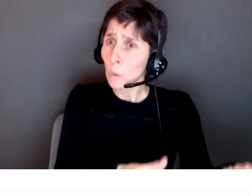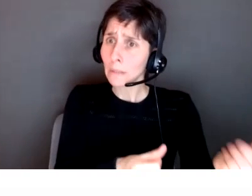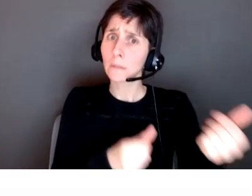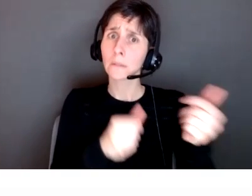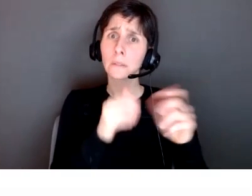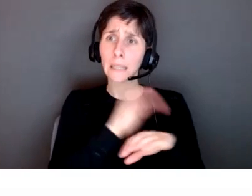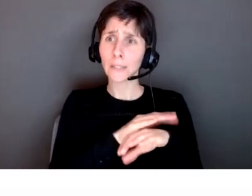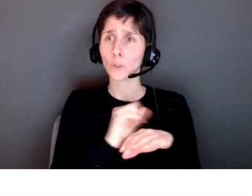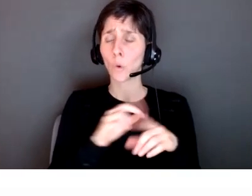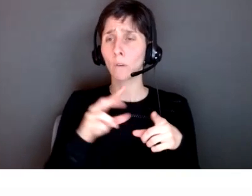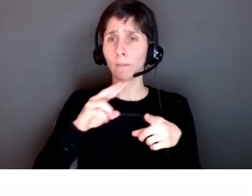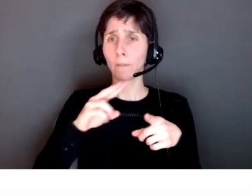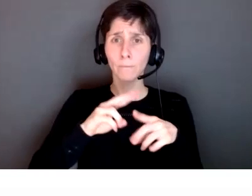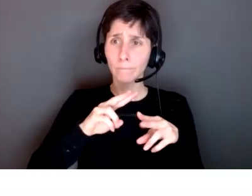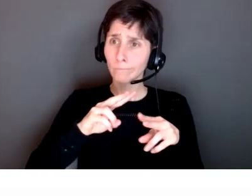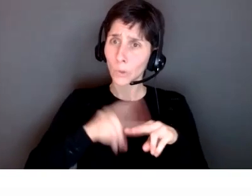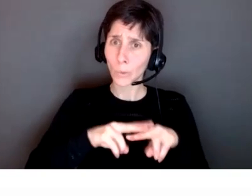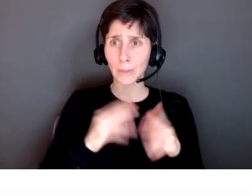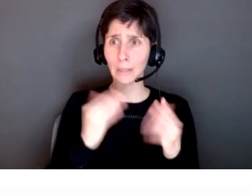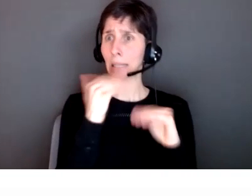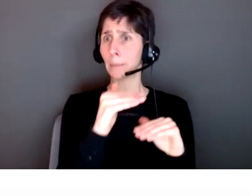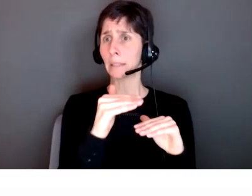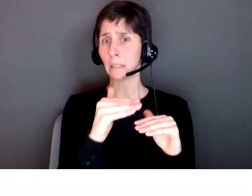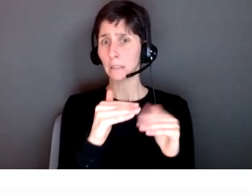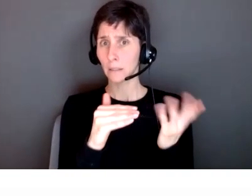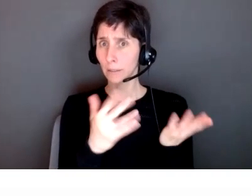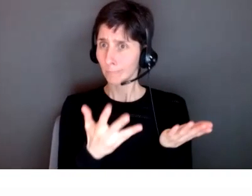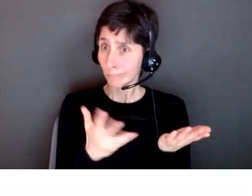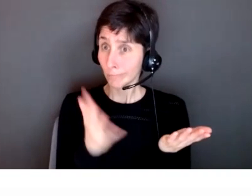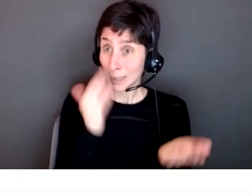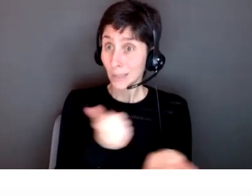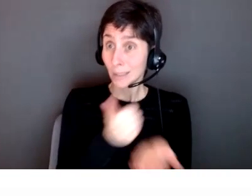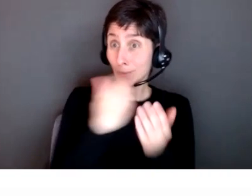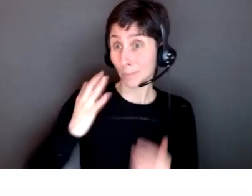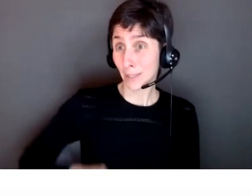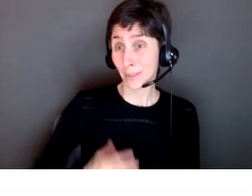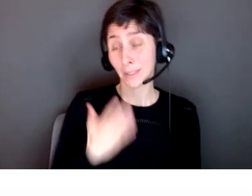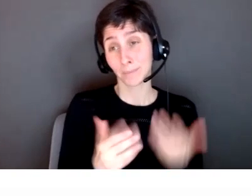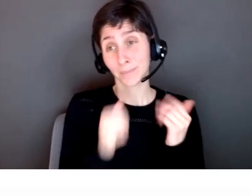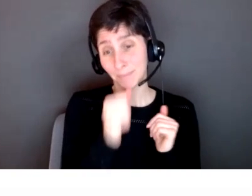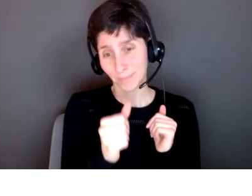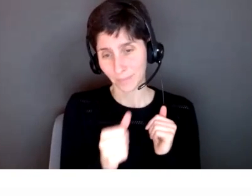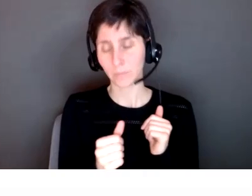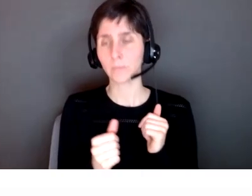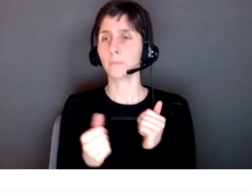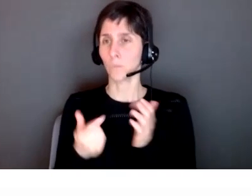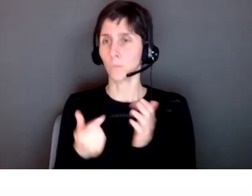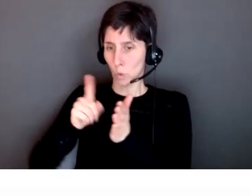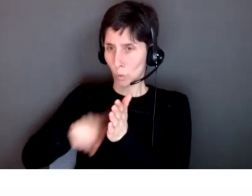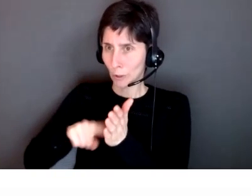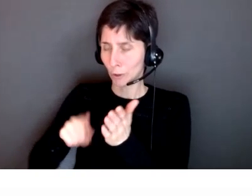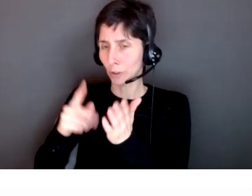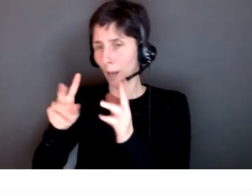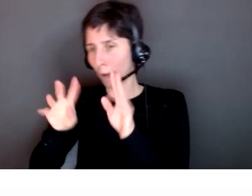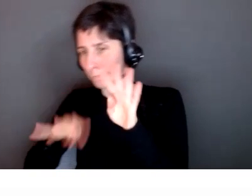vocabulary in english research shows that for this to work for practice to